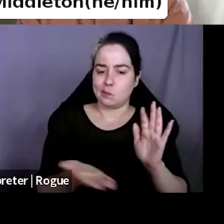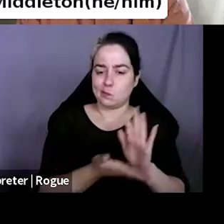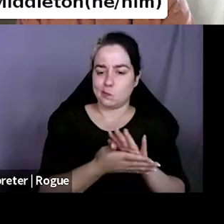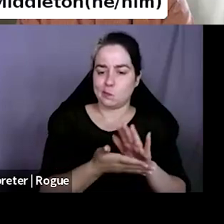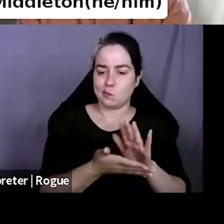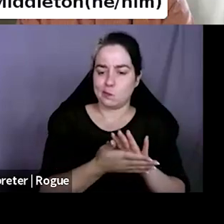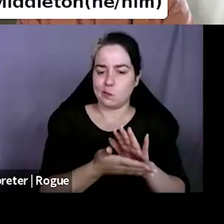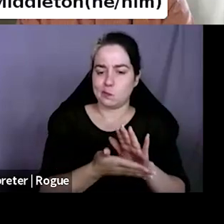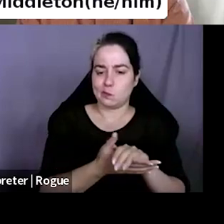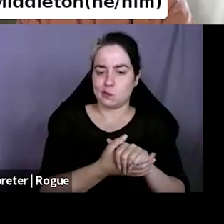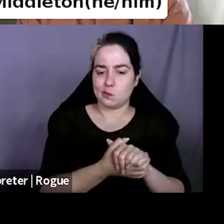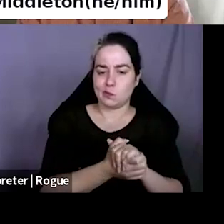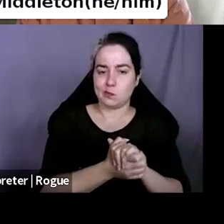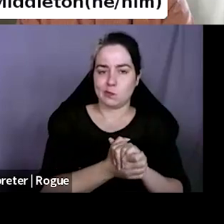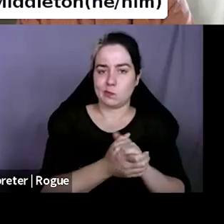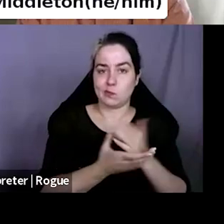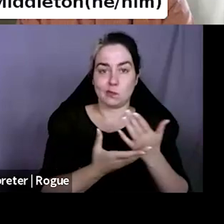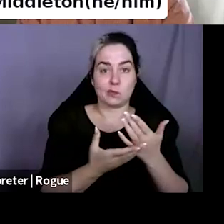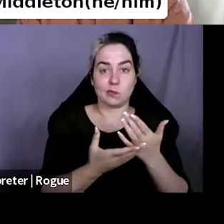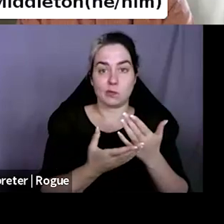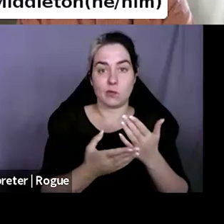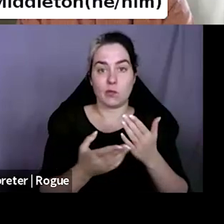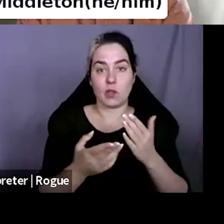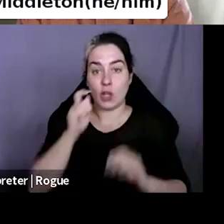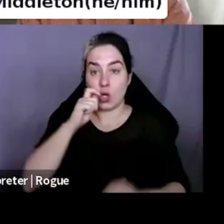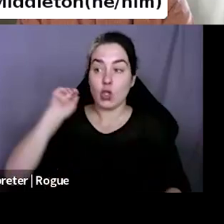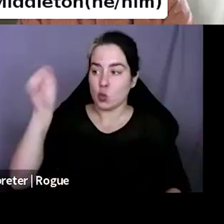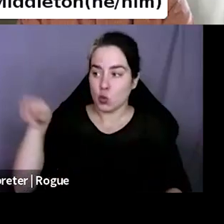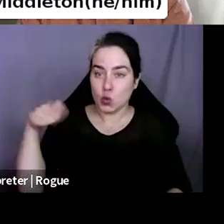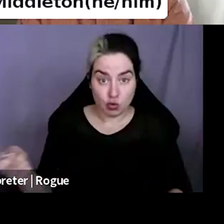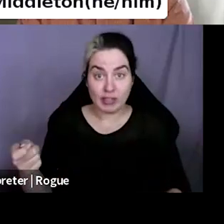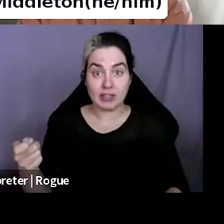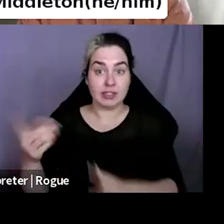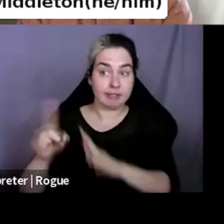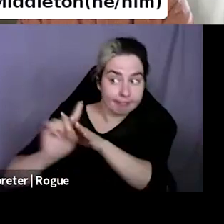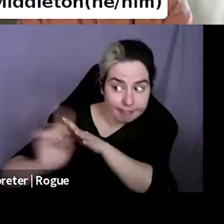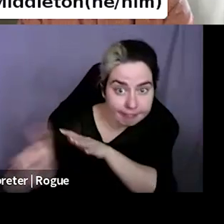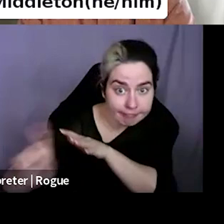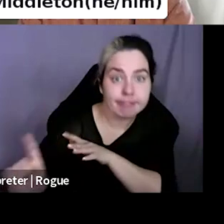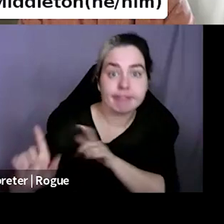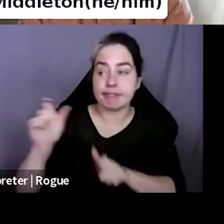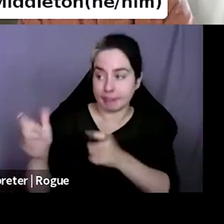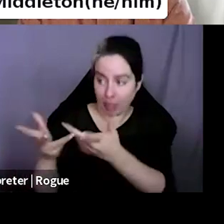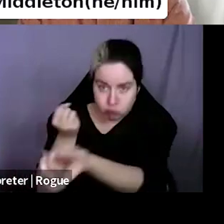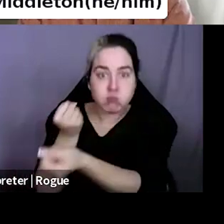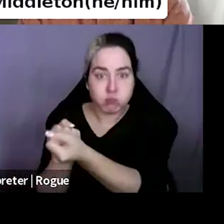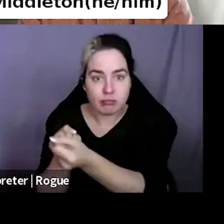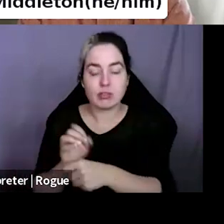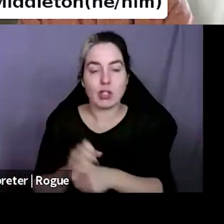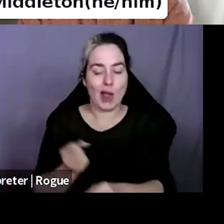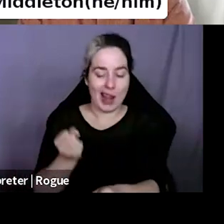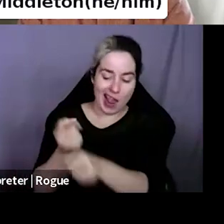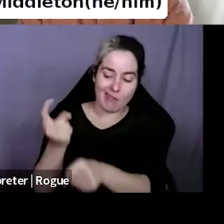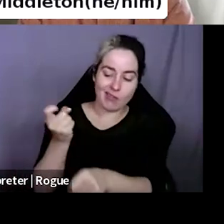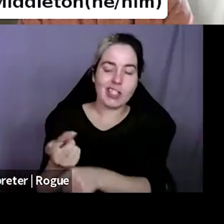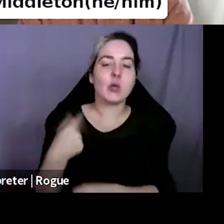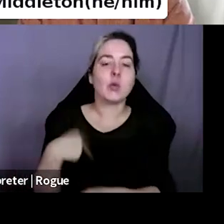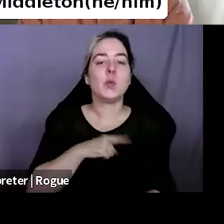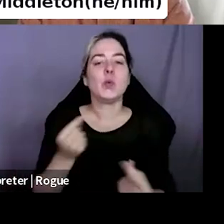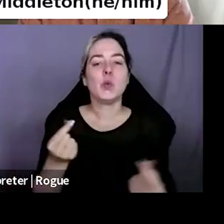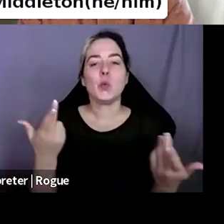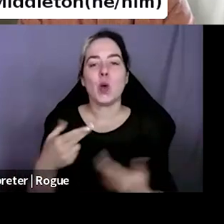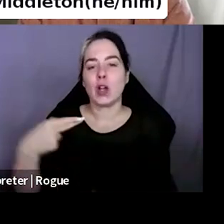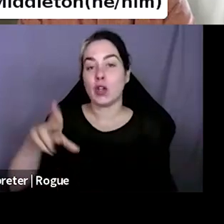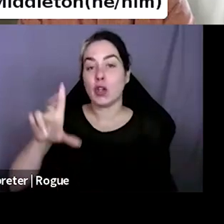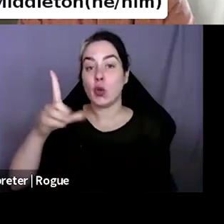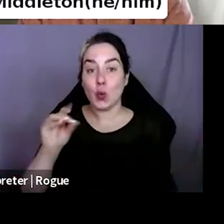uh, Ukrainian refugees, that sort of thing. Um, every year we have Hugo's birthday and it becomes this big massive